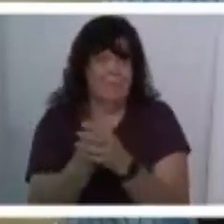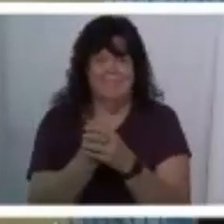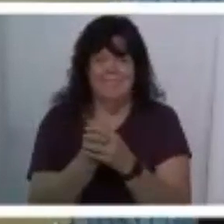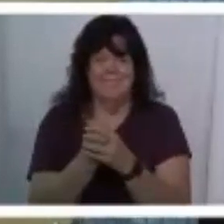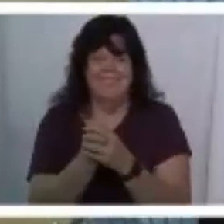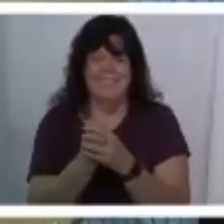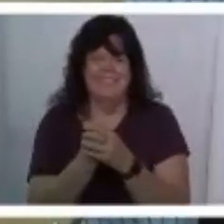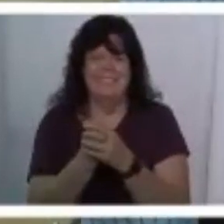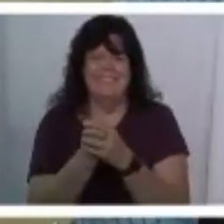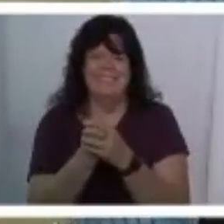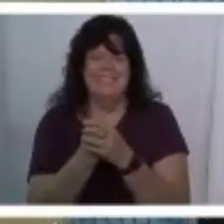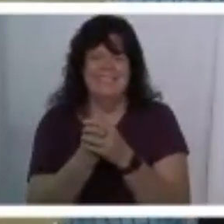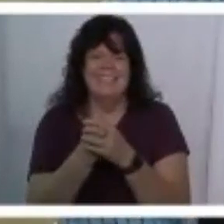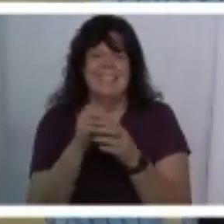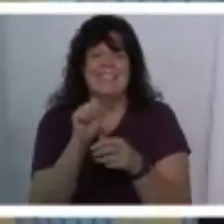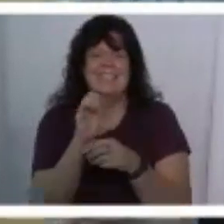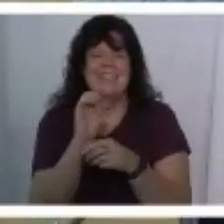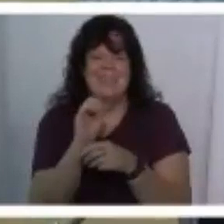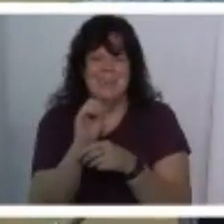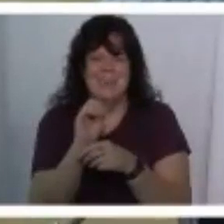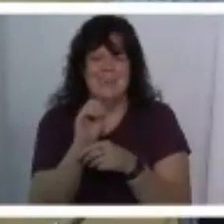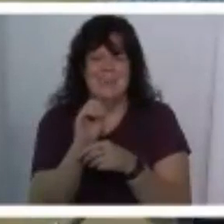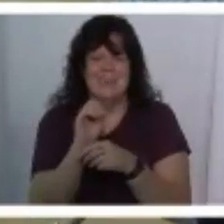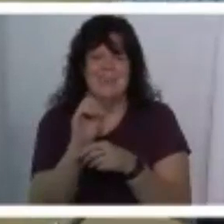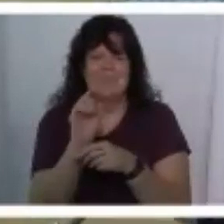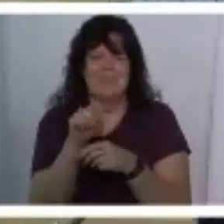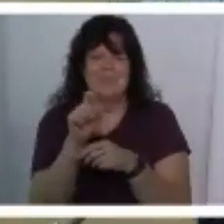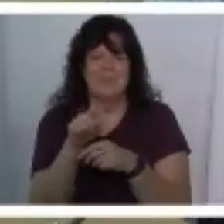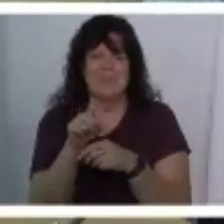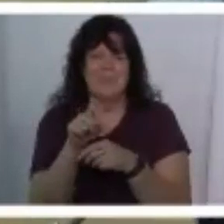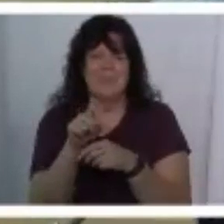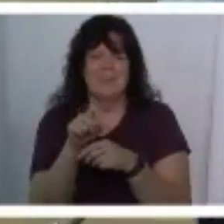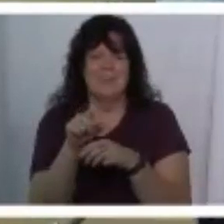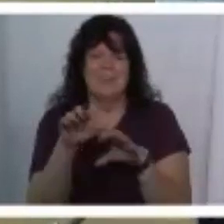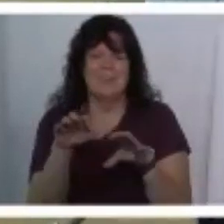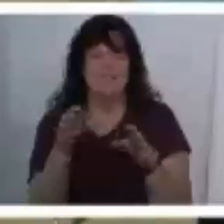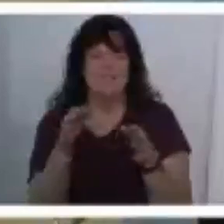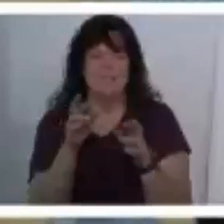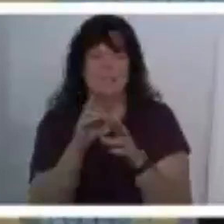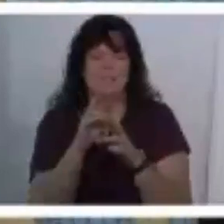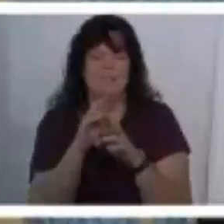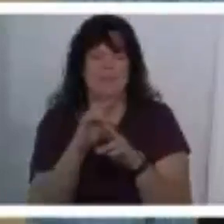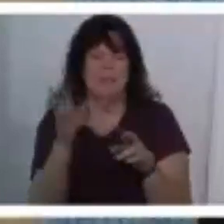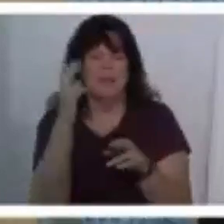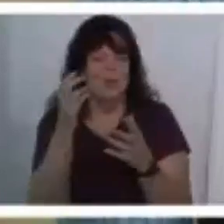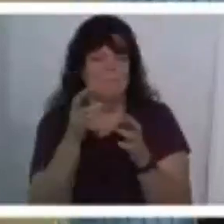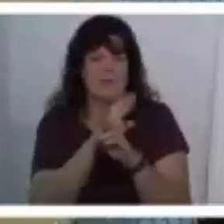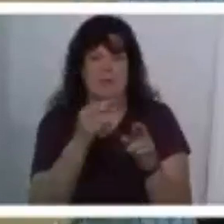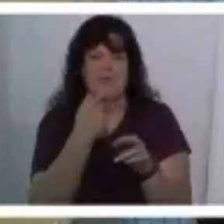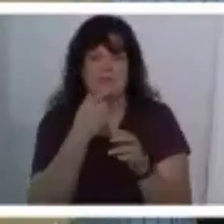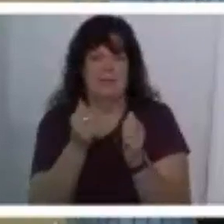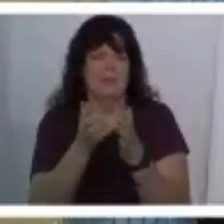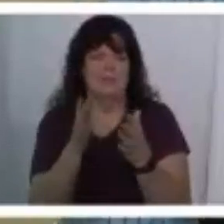and and so you need to take what i'm about to say with a grain of salt uh